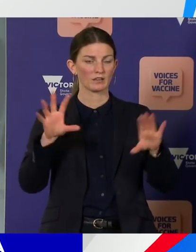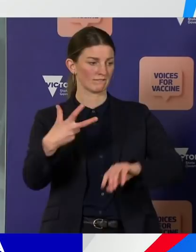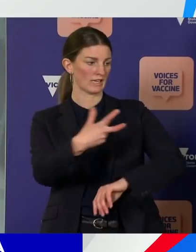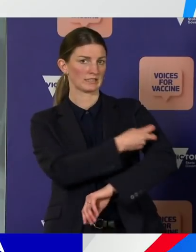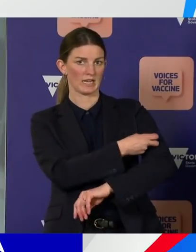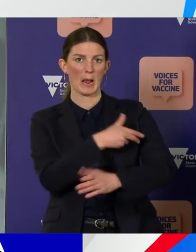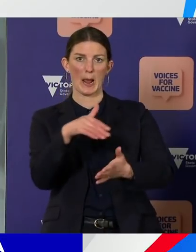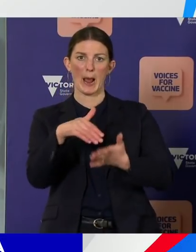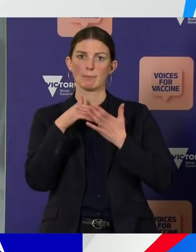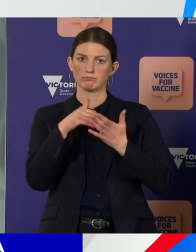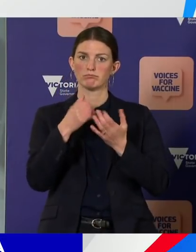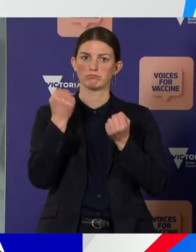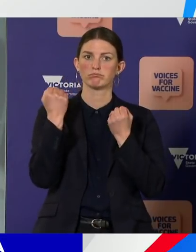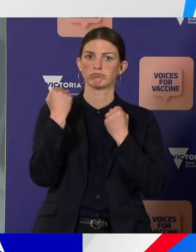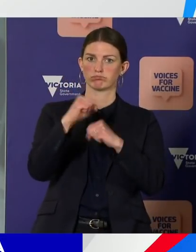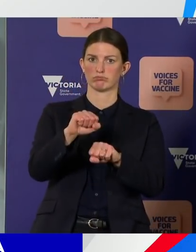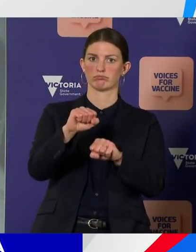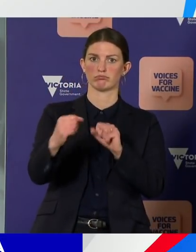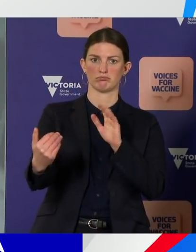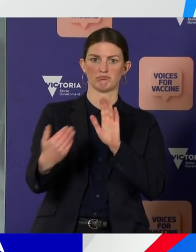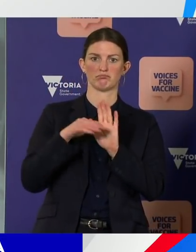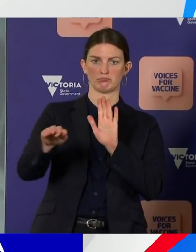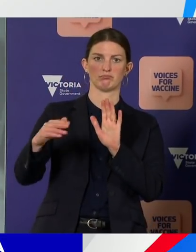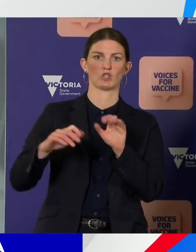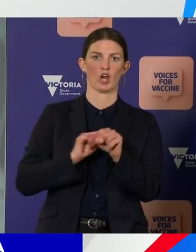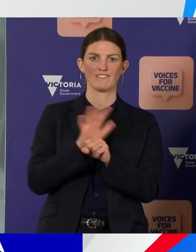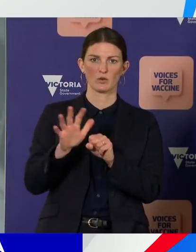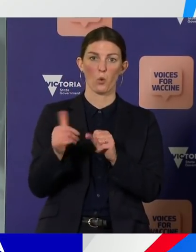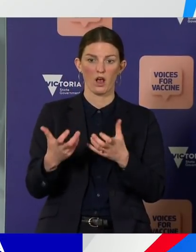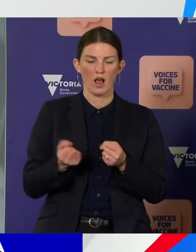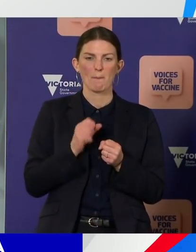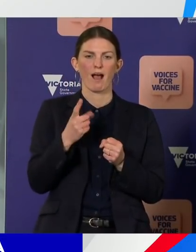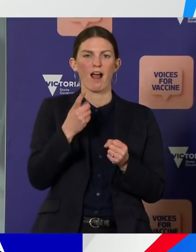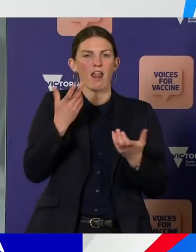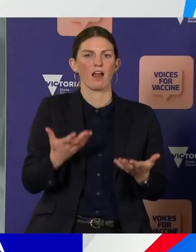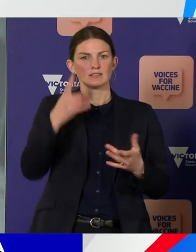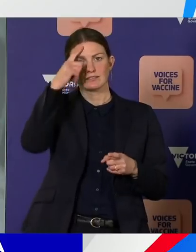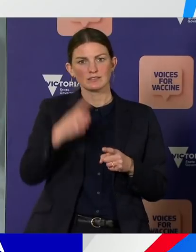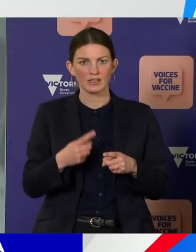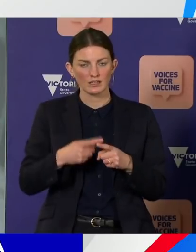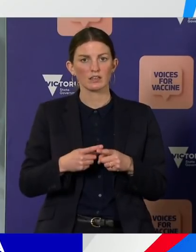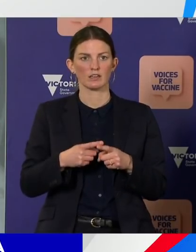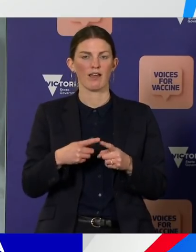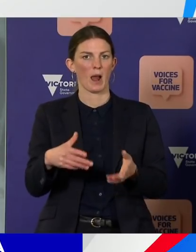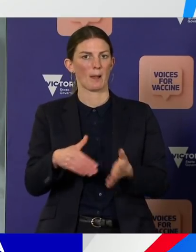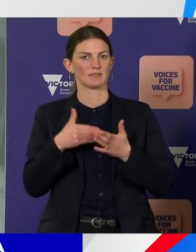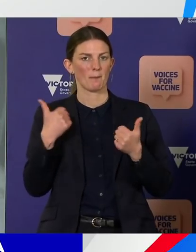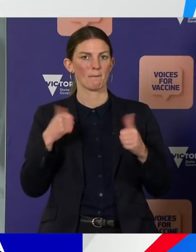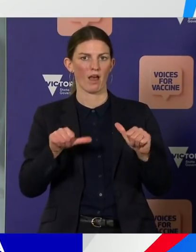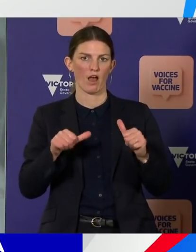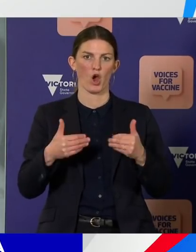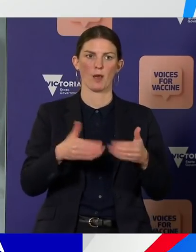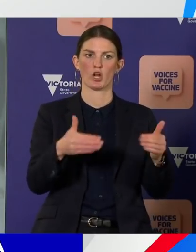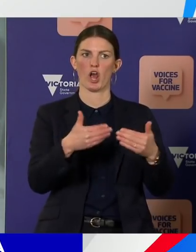to supporting our public health system, our hospitals, and getting out of this pandemic, we did a of a breakdown, again,